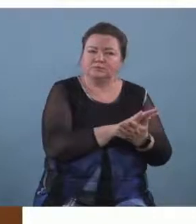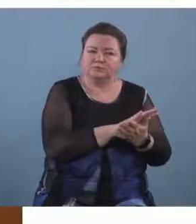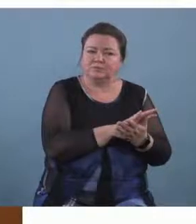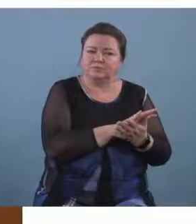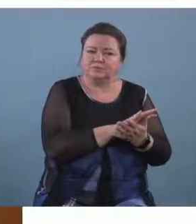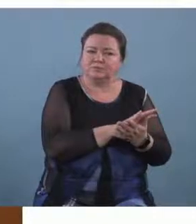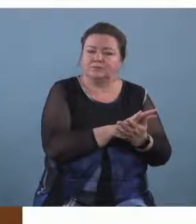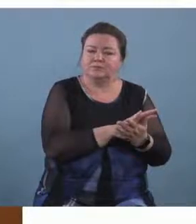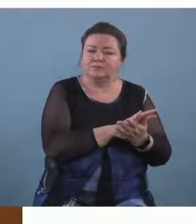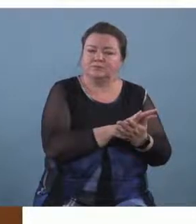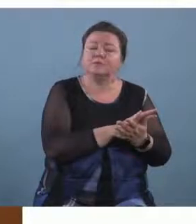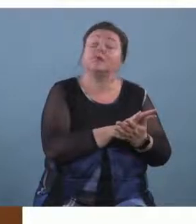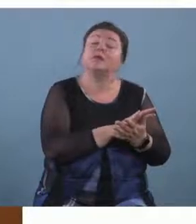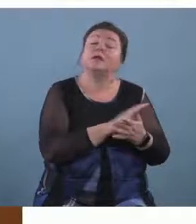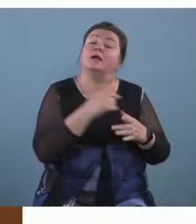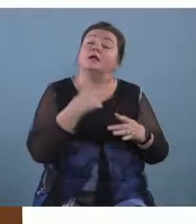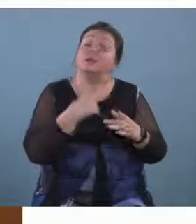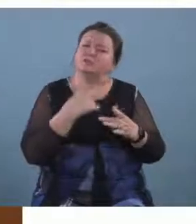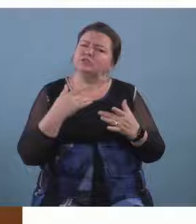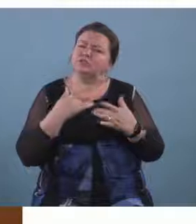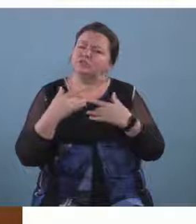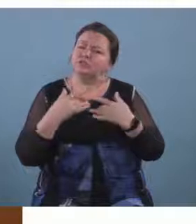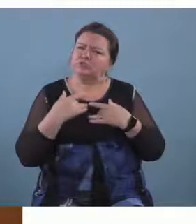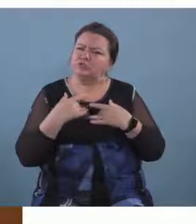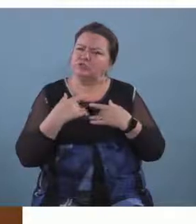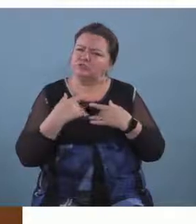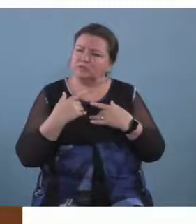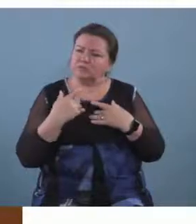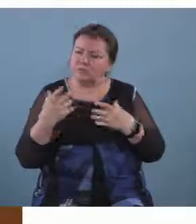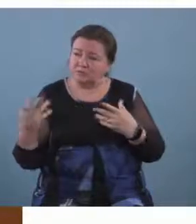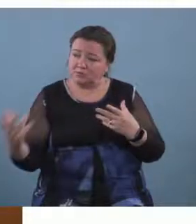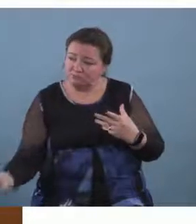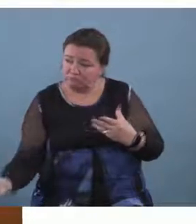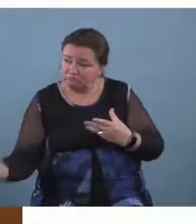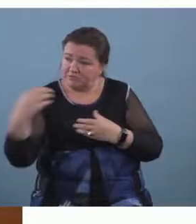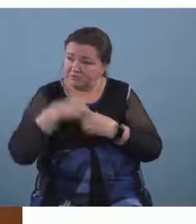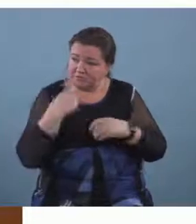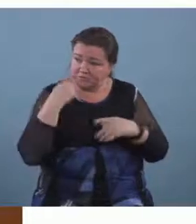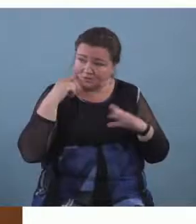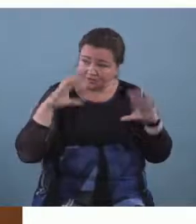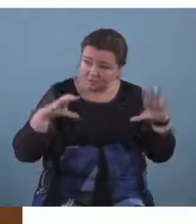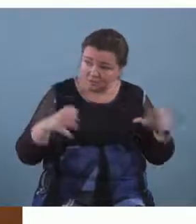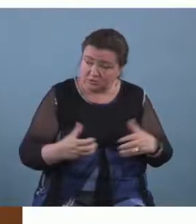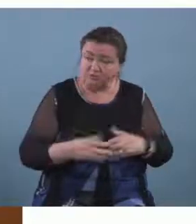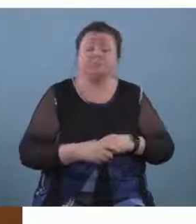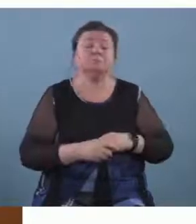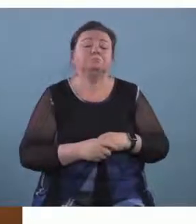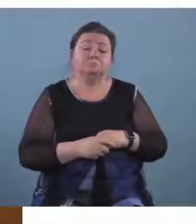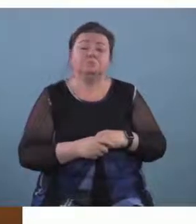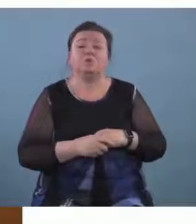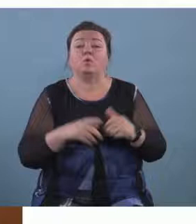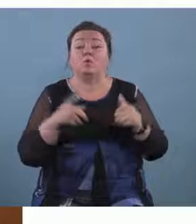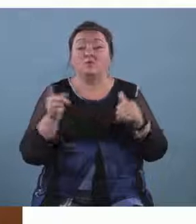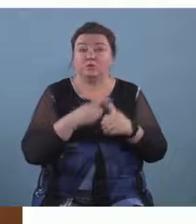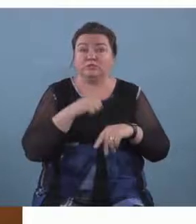was concerned that didn't want to be part of an exclusively deaf group um so yes during the first session there were only